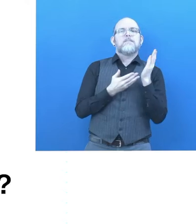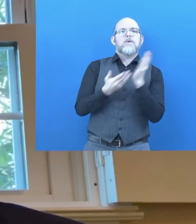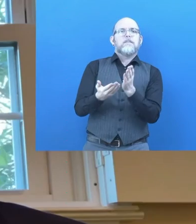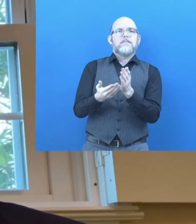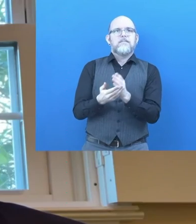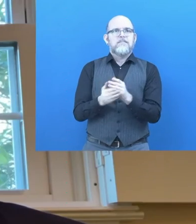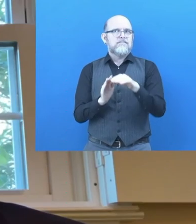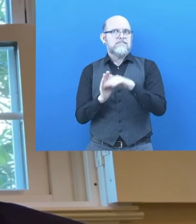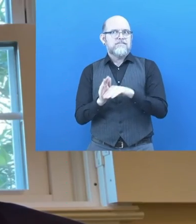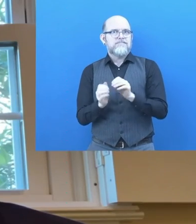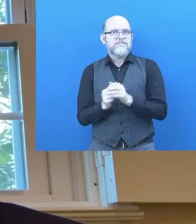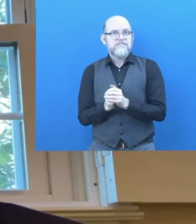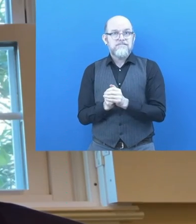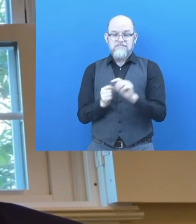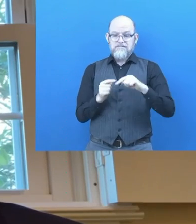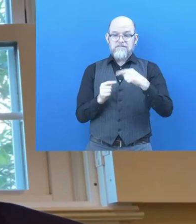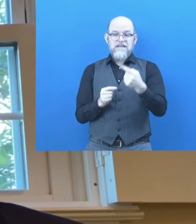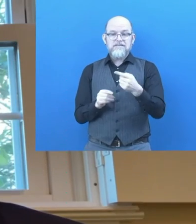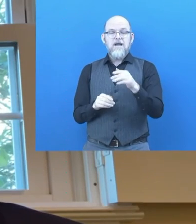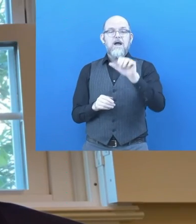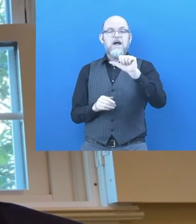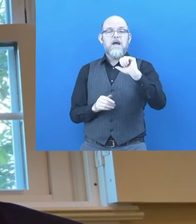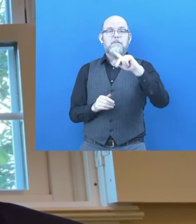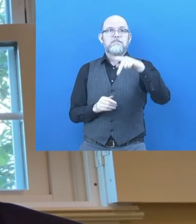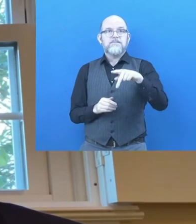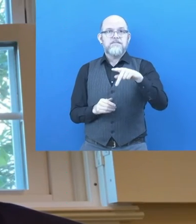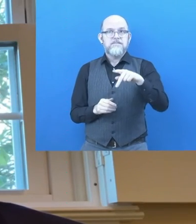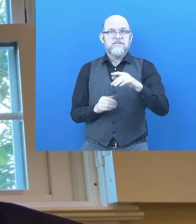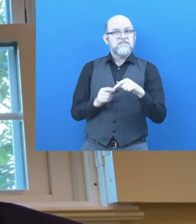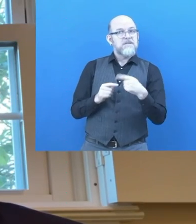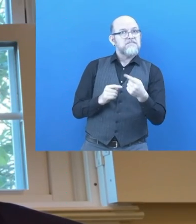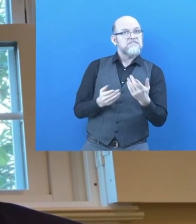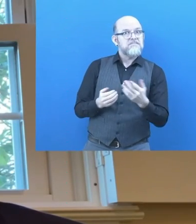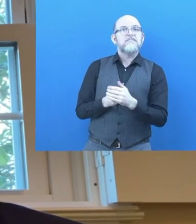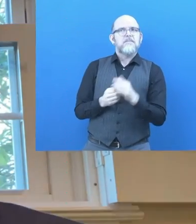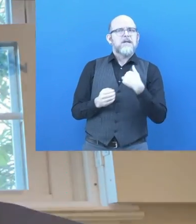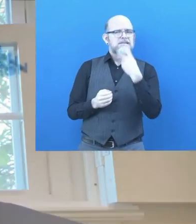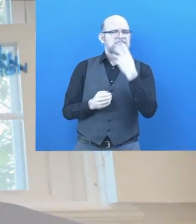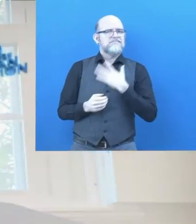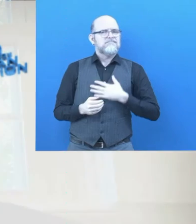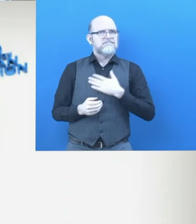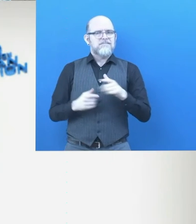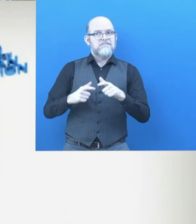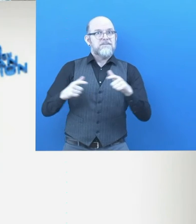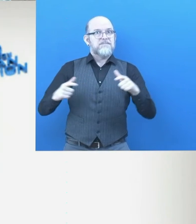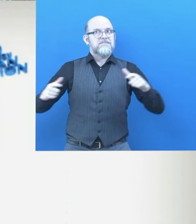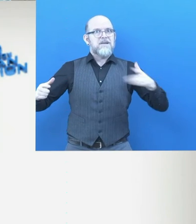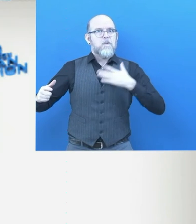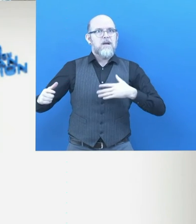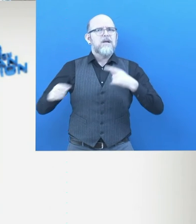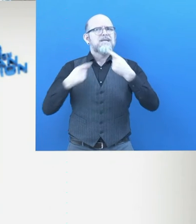We believe the ACAP model is scalable now and could be adopted and used in many human service programs.